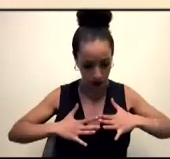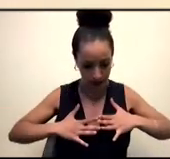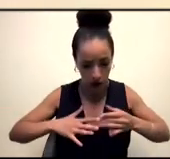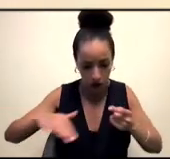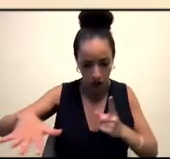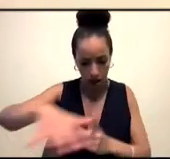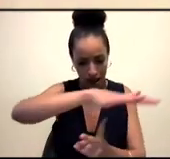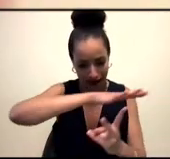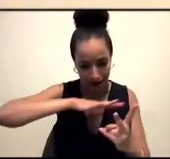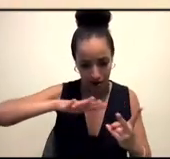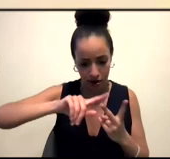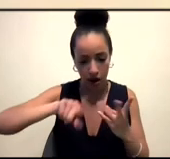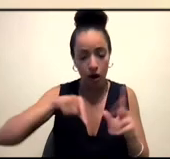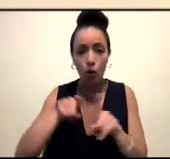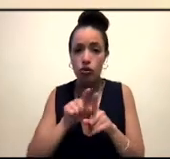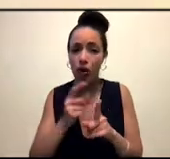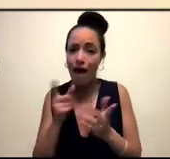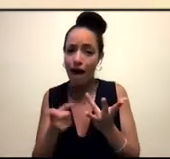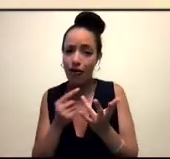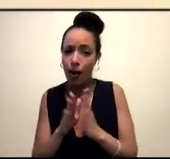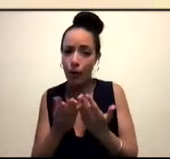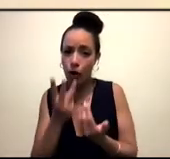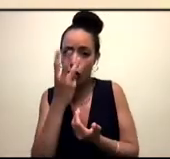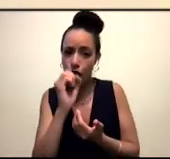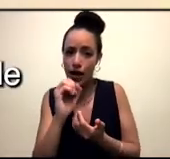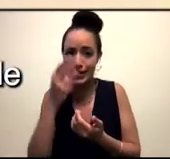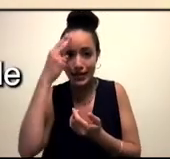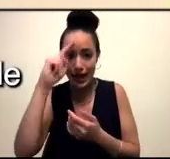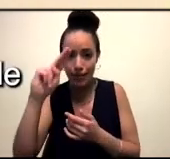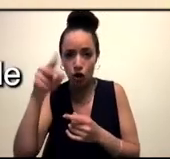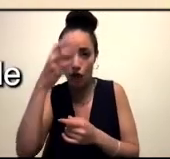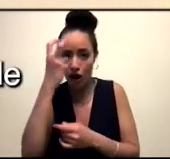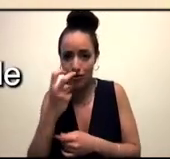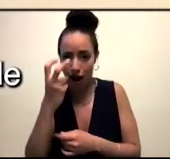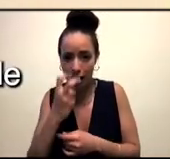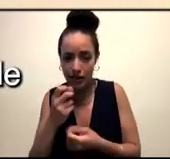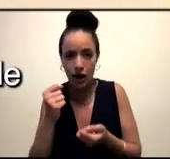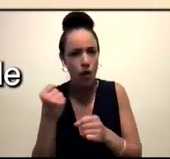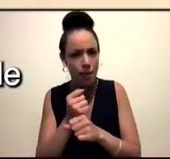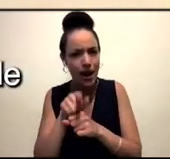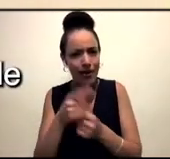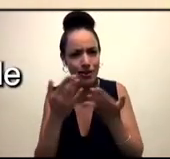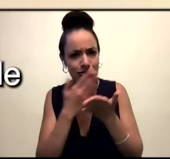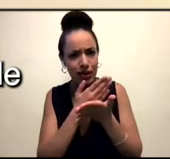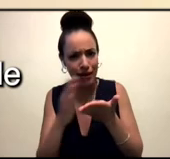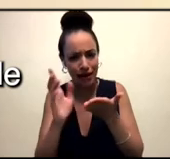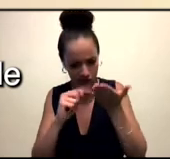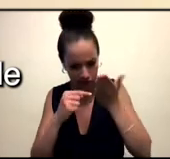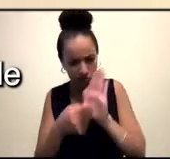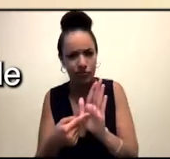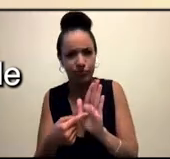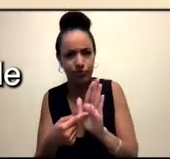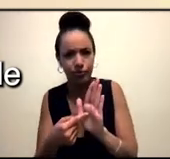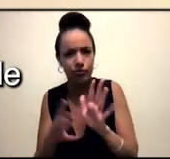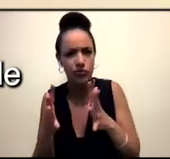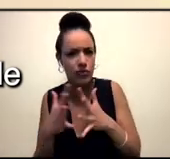night, gets sort of made visible by talking about how, you know, even like, for those of us who